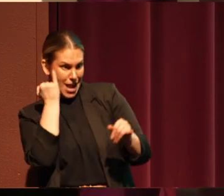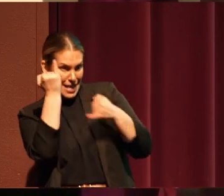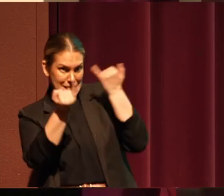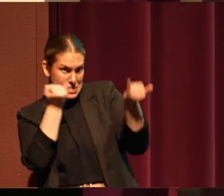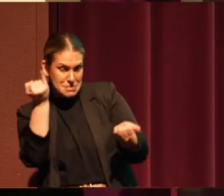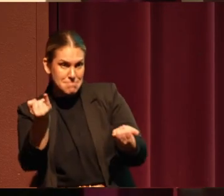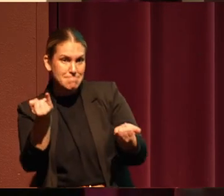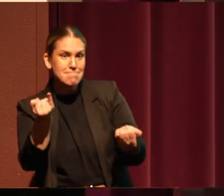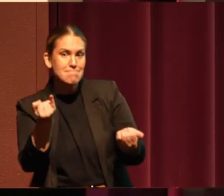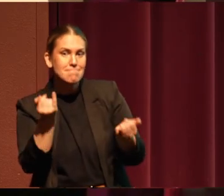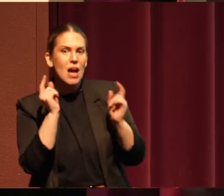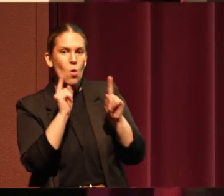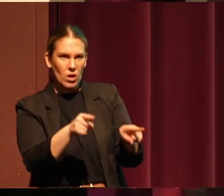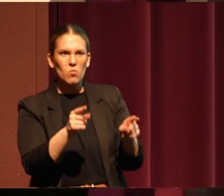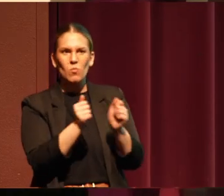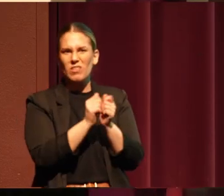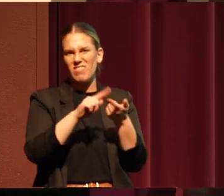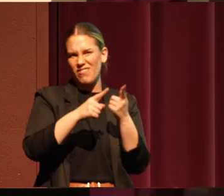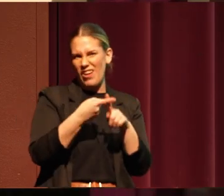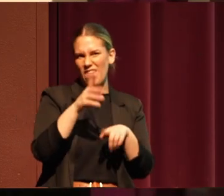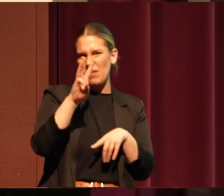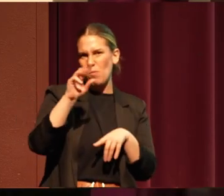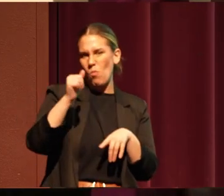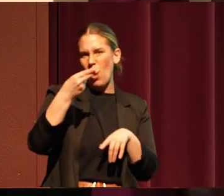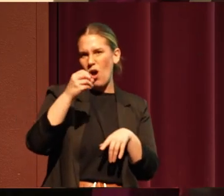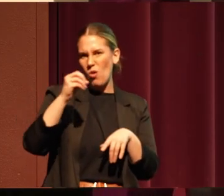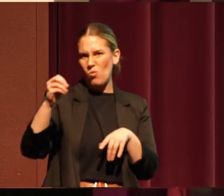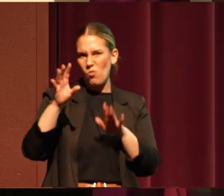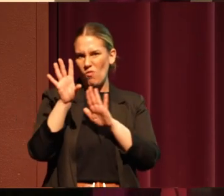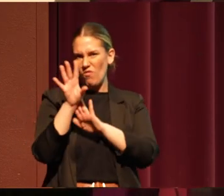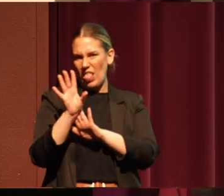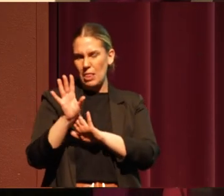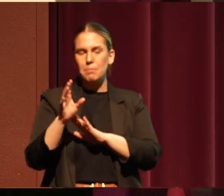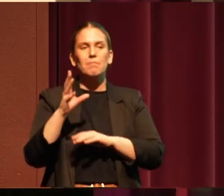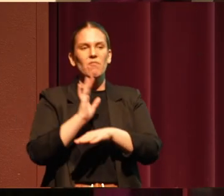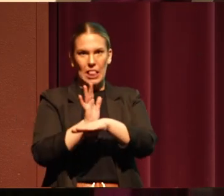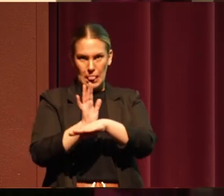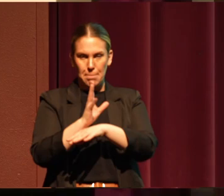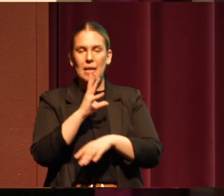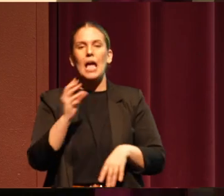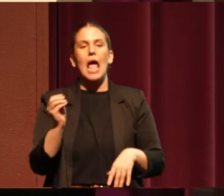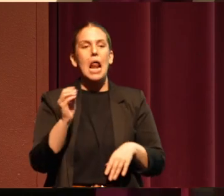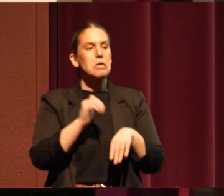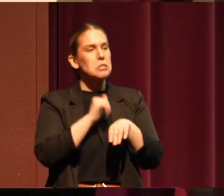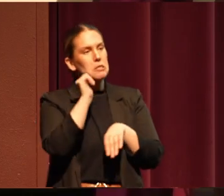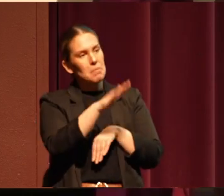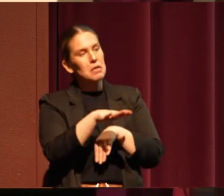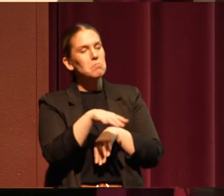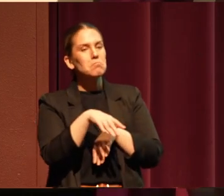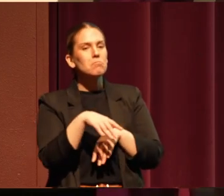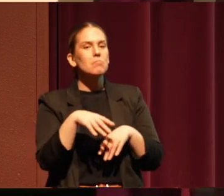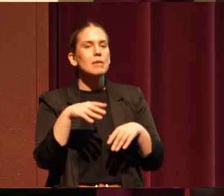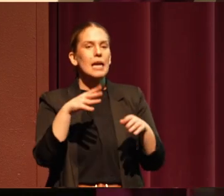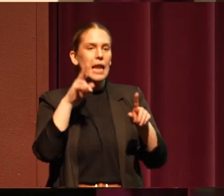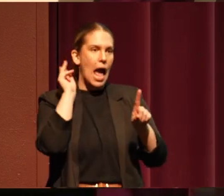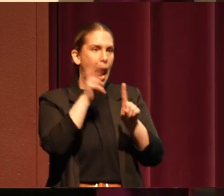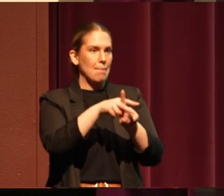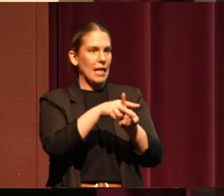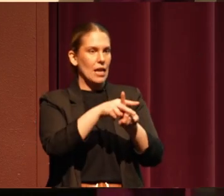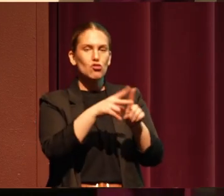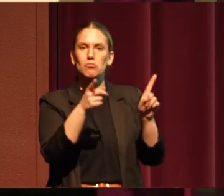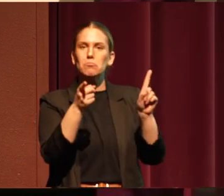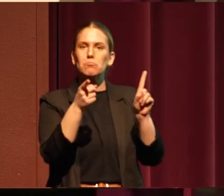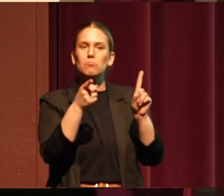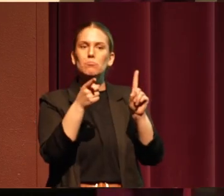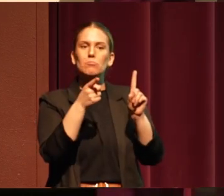went with my friends from Wahoo Films and I submitted an official application to Crater Lake National Park to pick huckleberries.